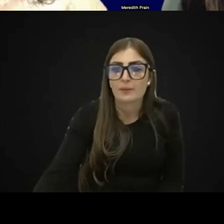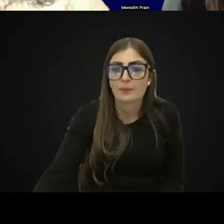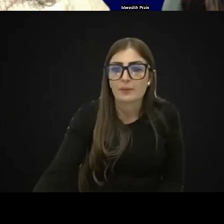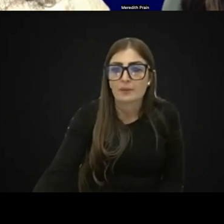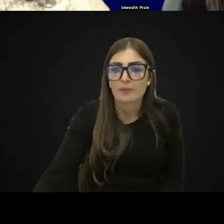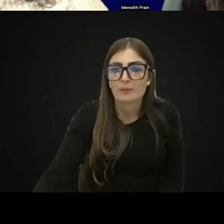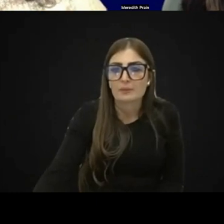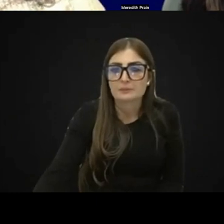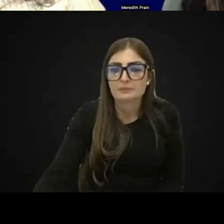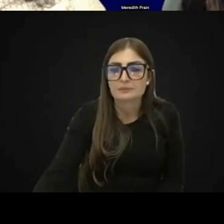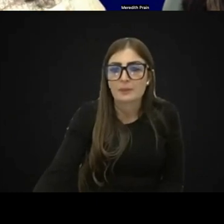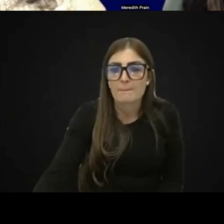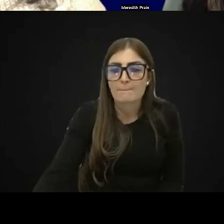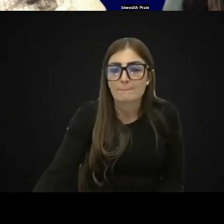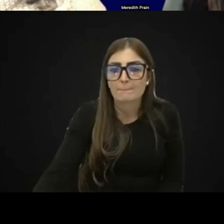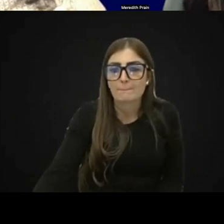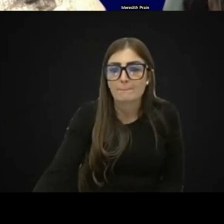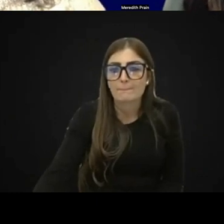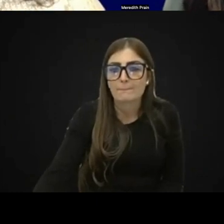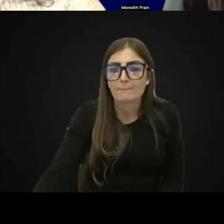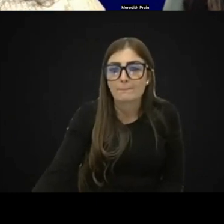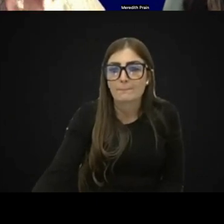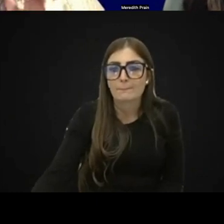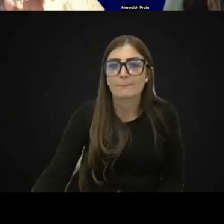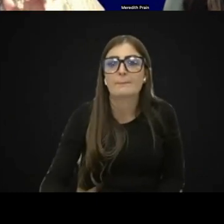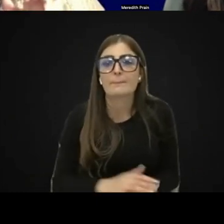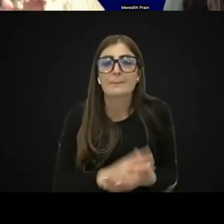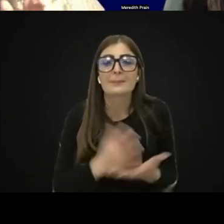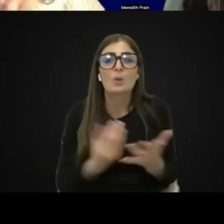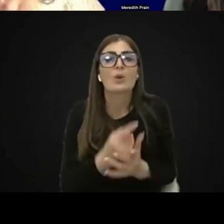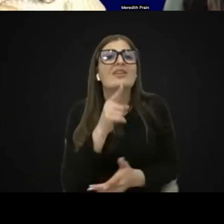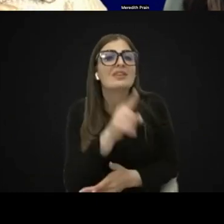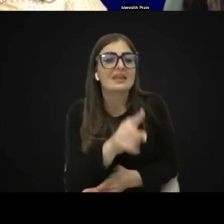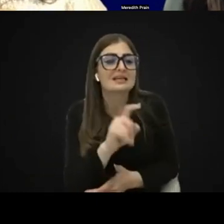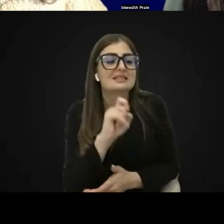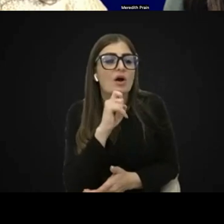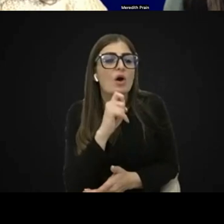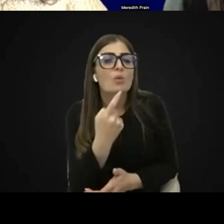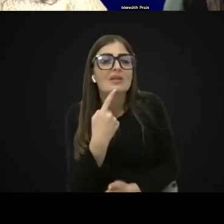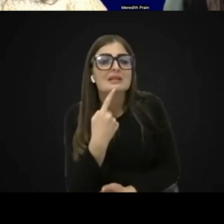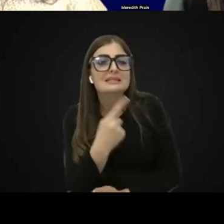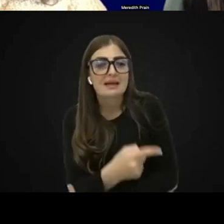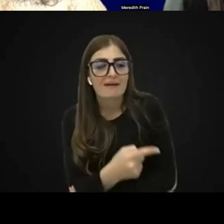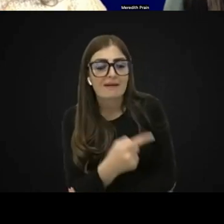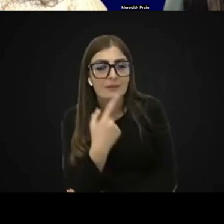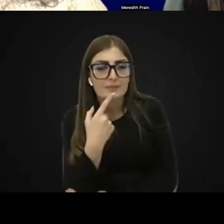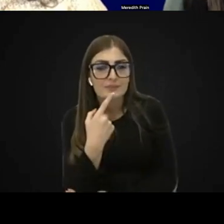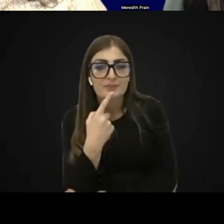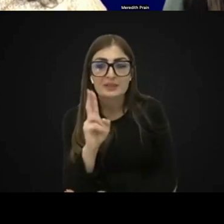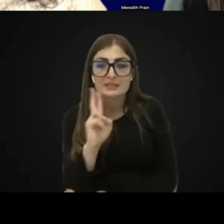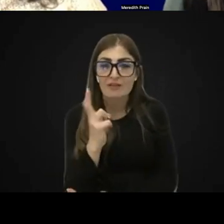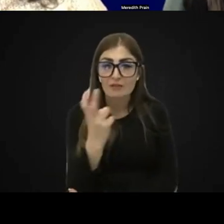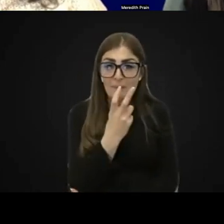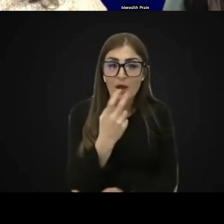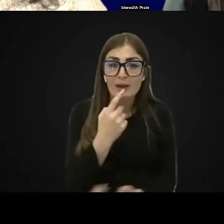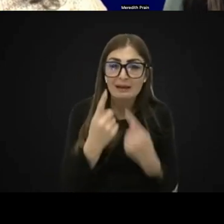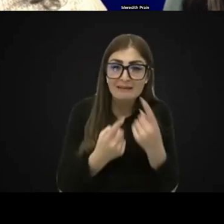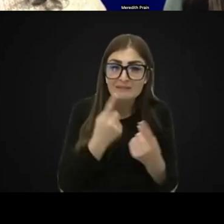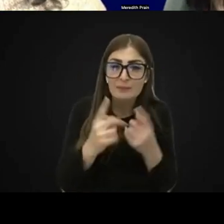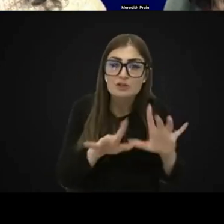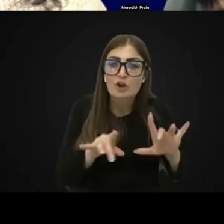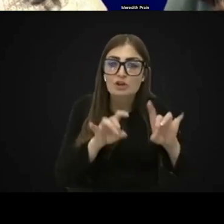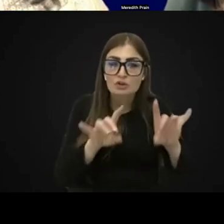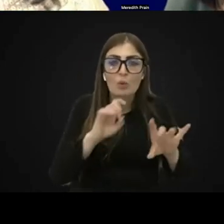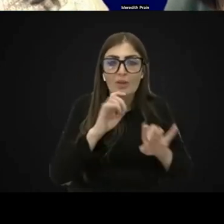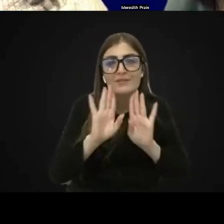This one, I'm going to refer to, so DeafBlind Information Australia is going to have an